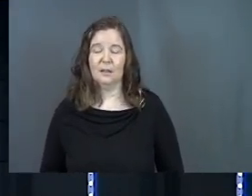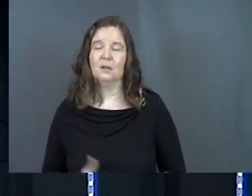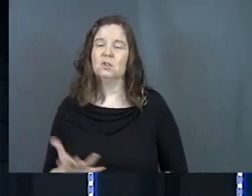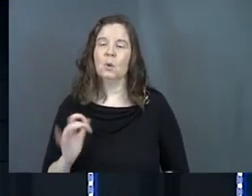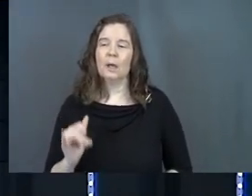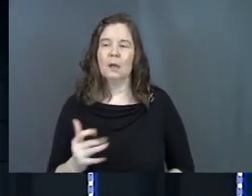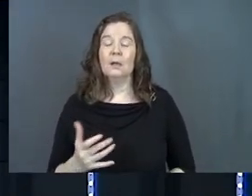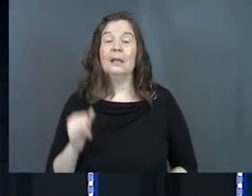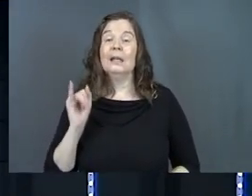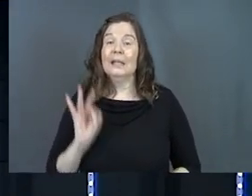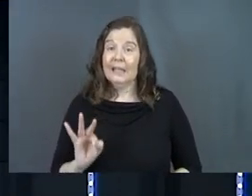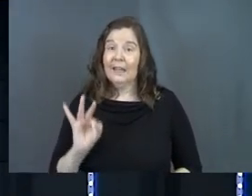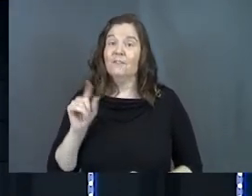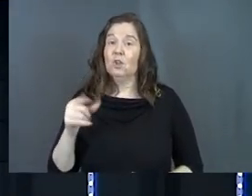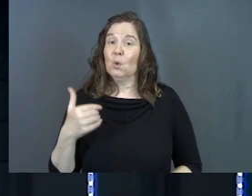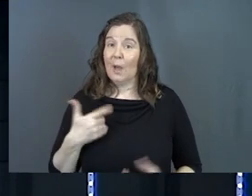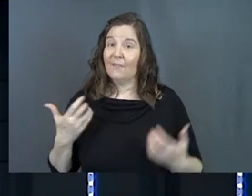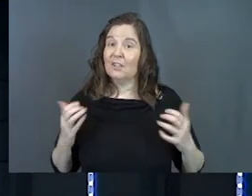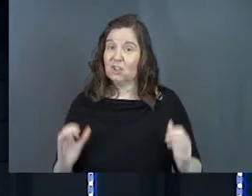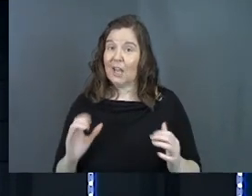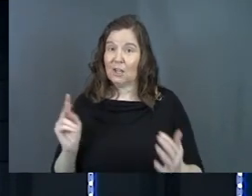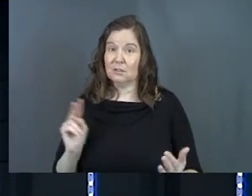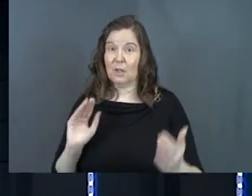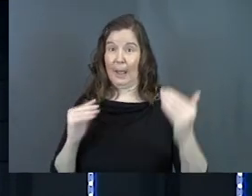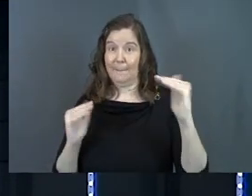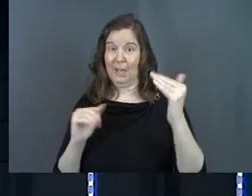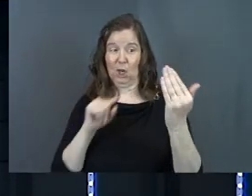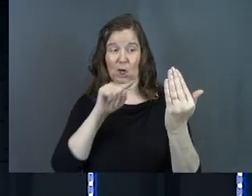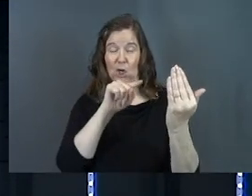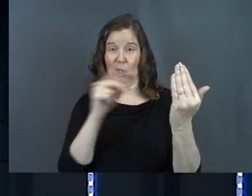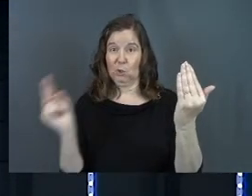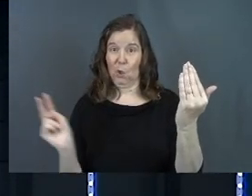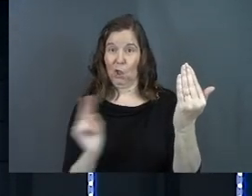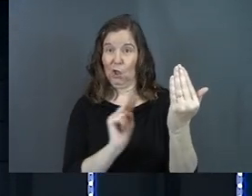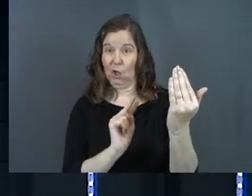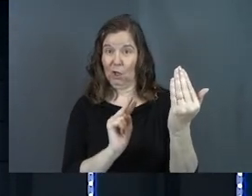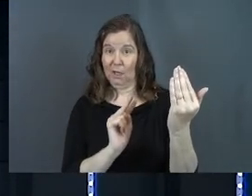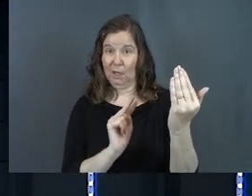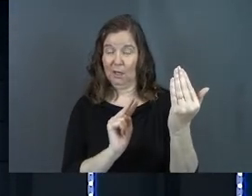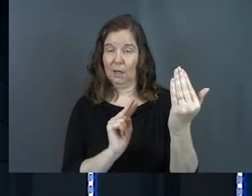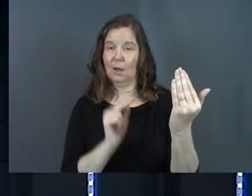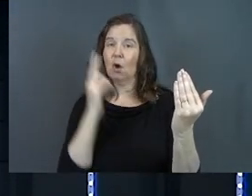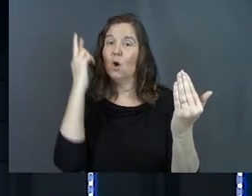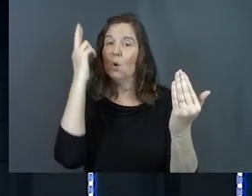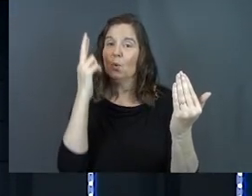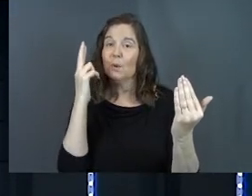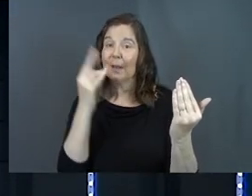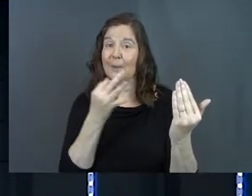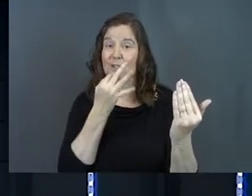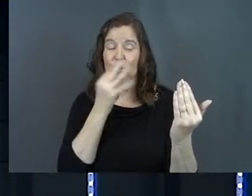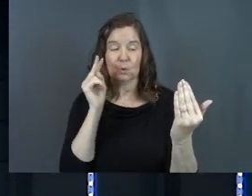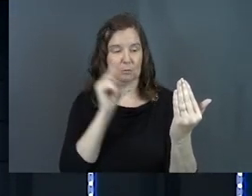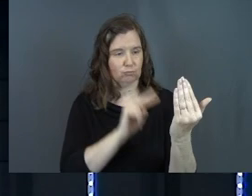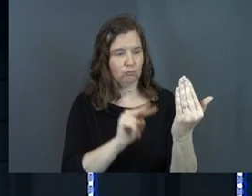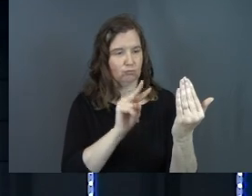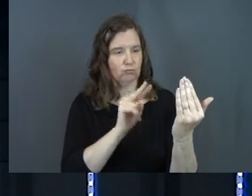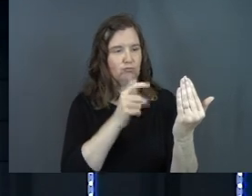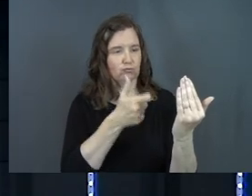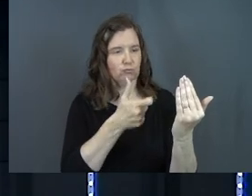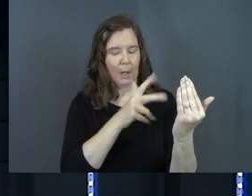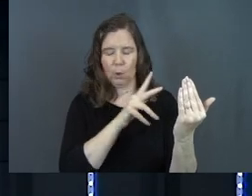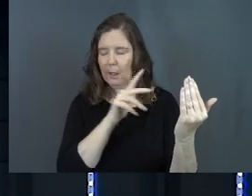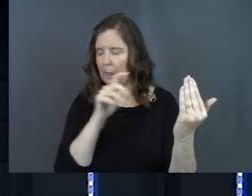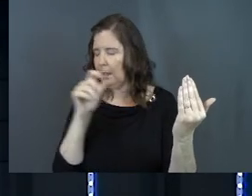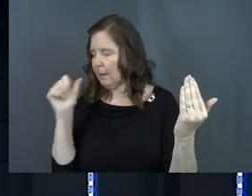So he's like, if you have a chance to look in this vague kind of mirror, just realize as soon as you leave that,